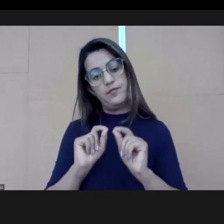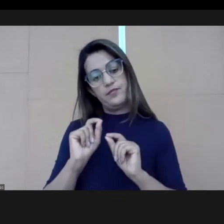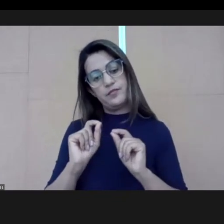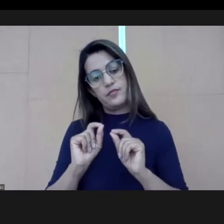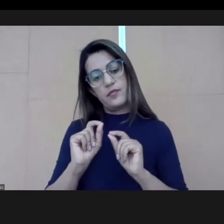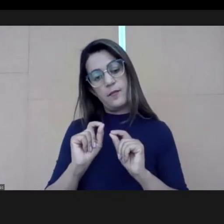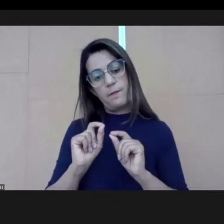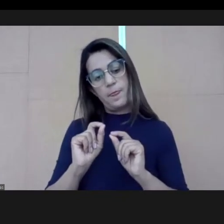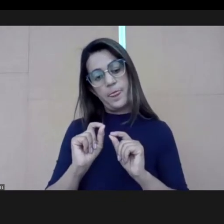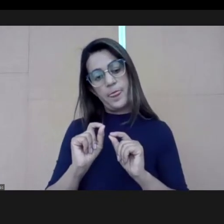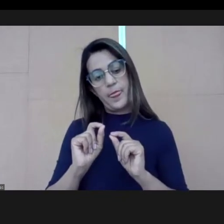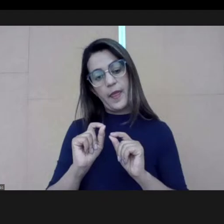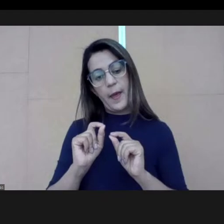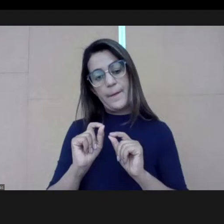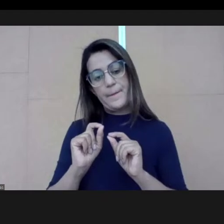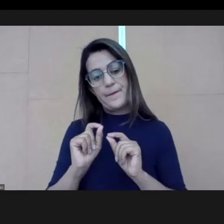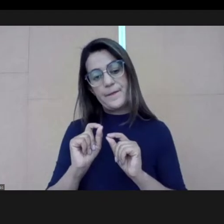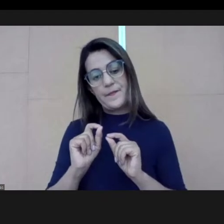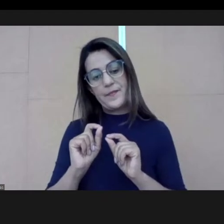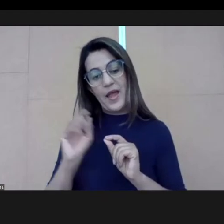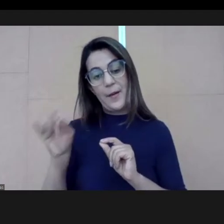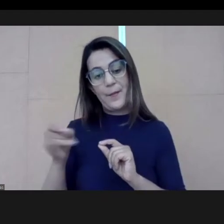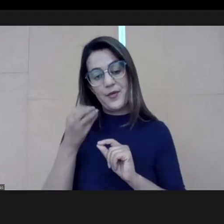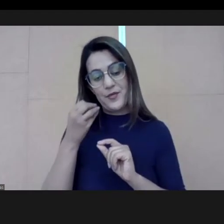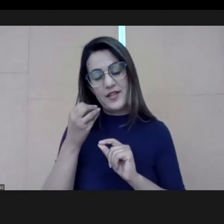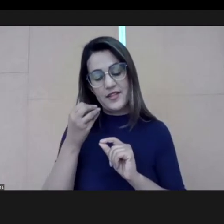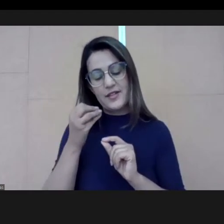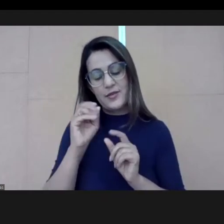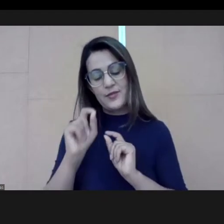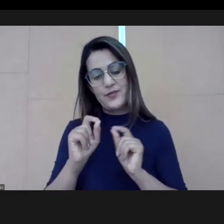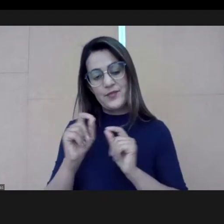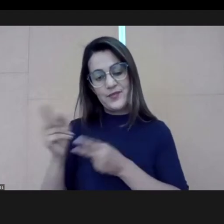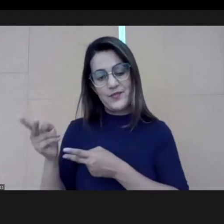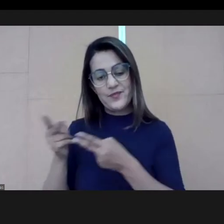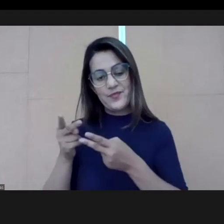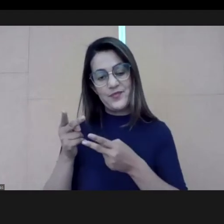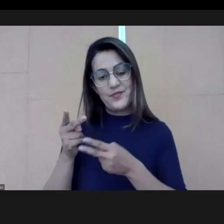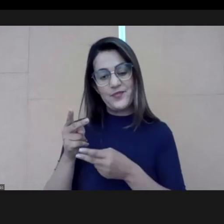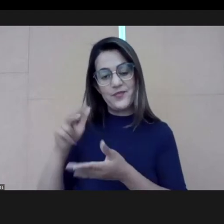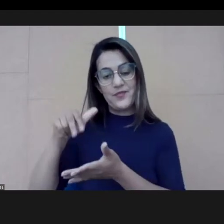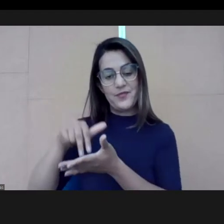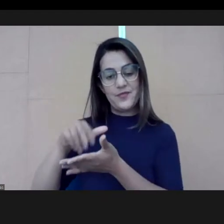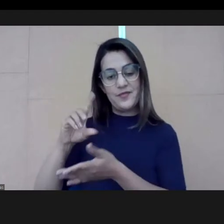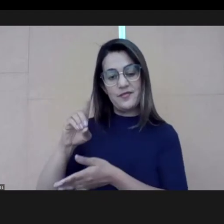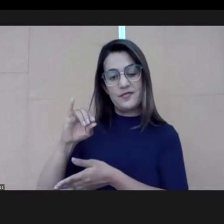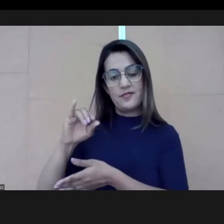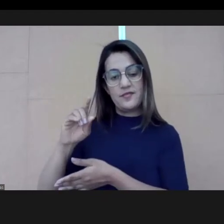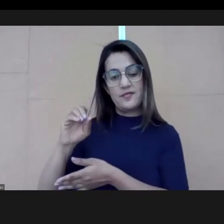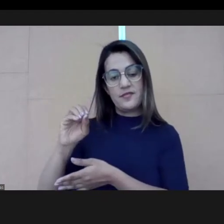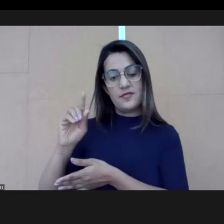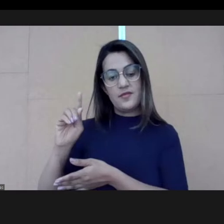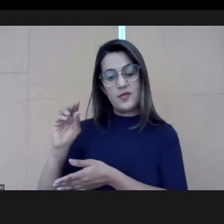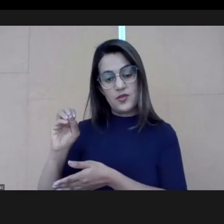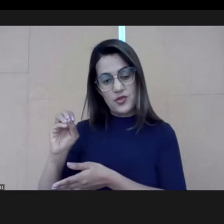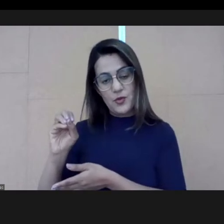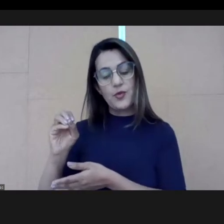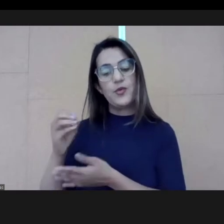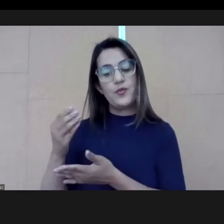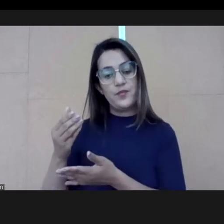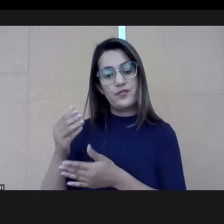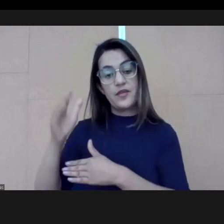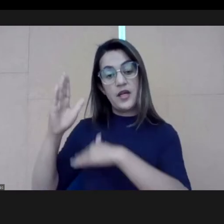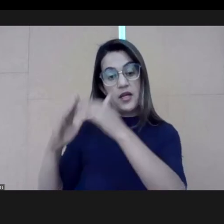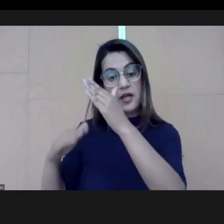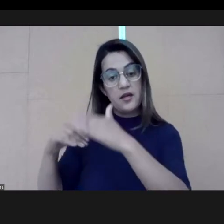take advantage of your, of your trainings and your